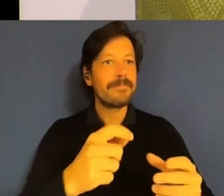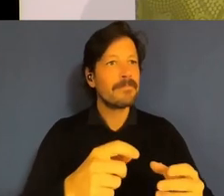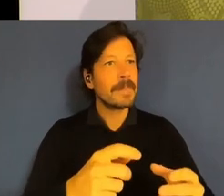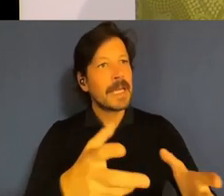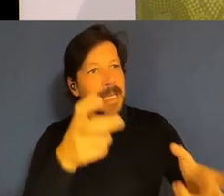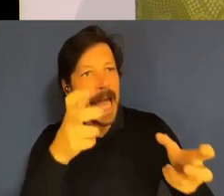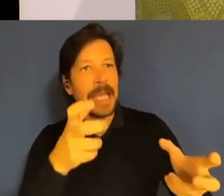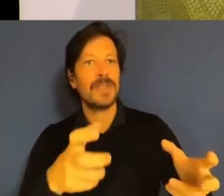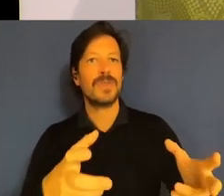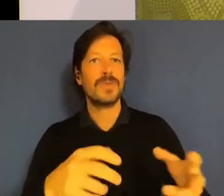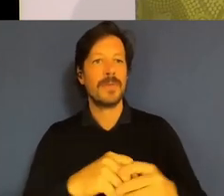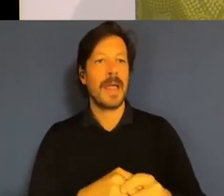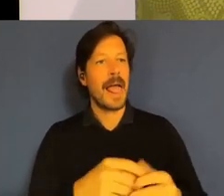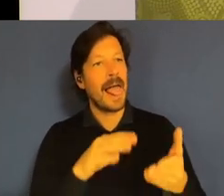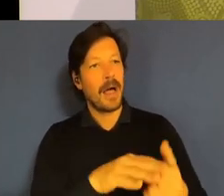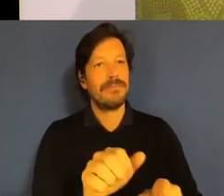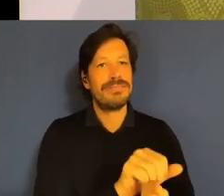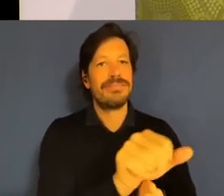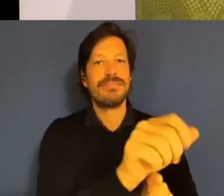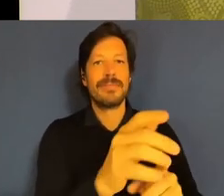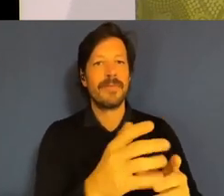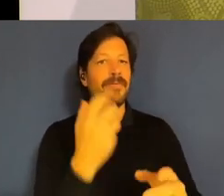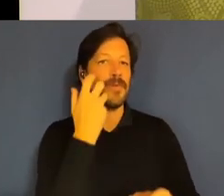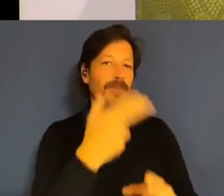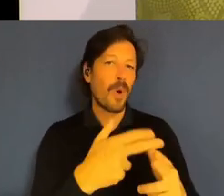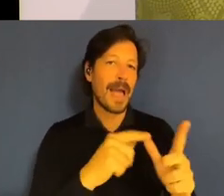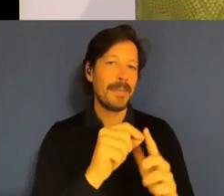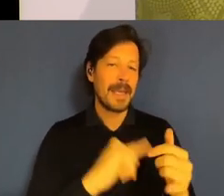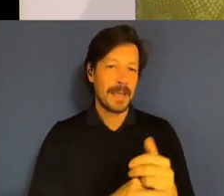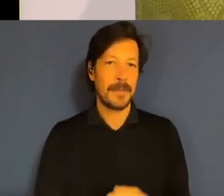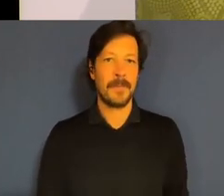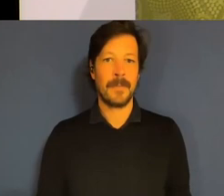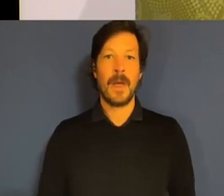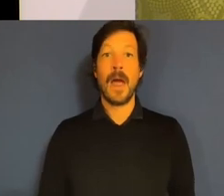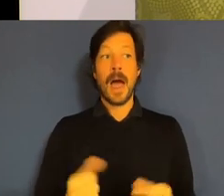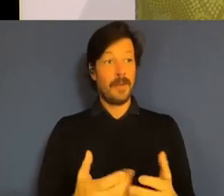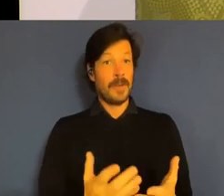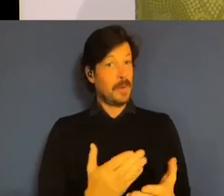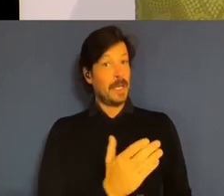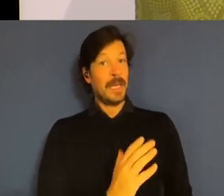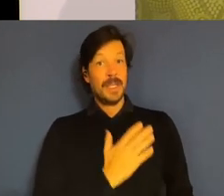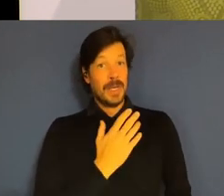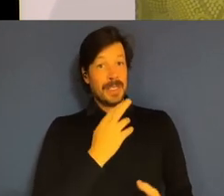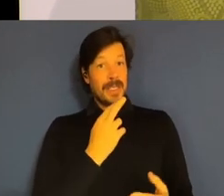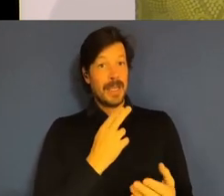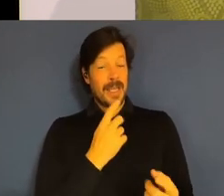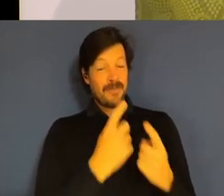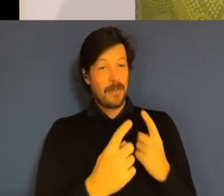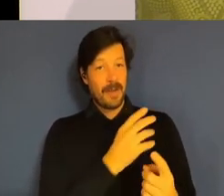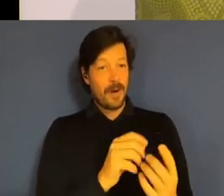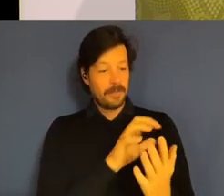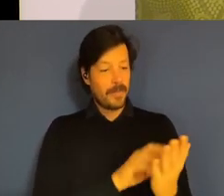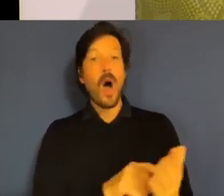future of the APS. And there is some really pleasing information coming out of the latest report. If you indulge me as the Minister for Women,